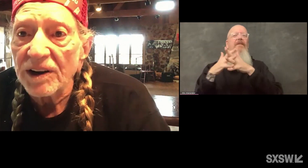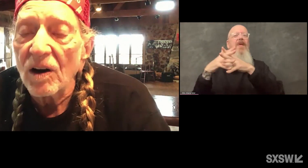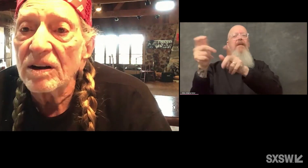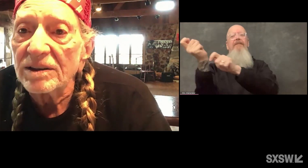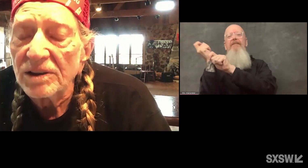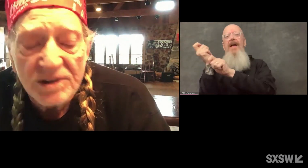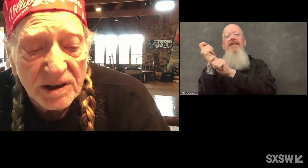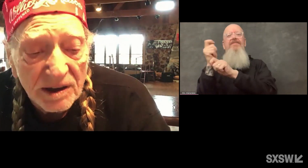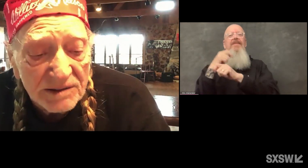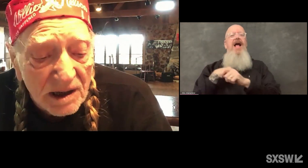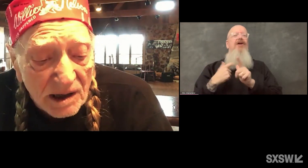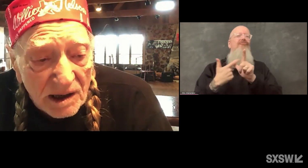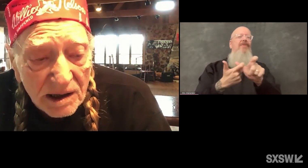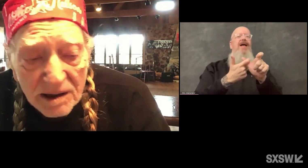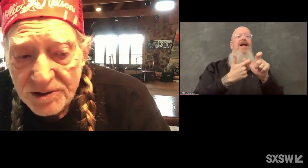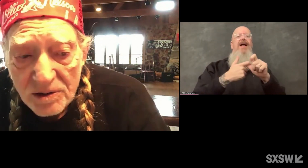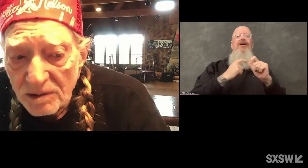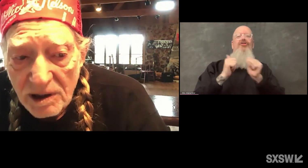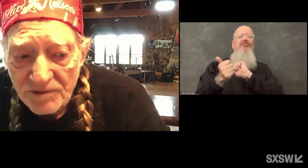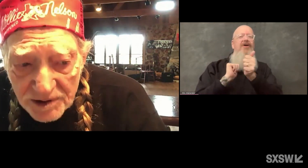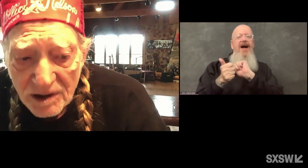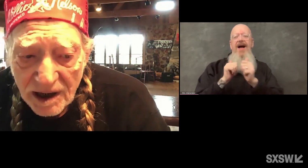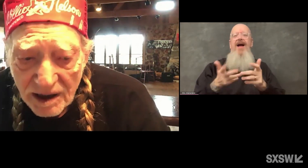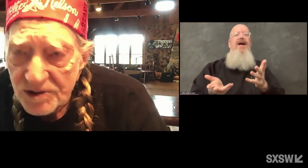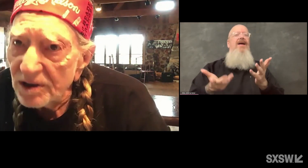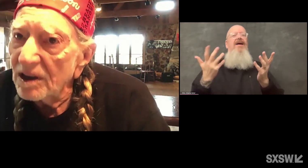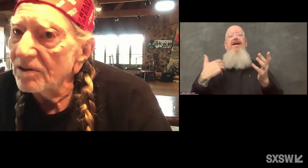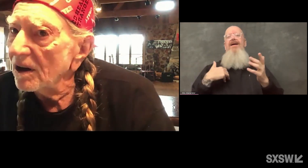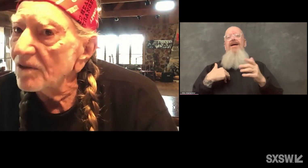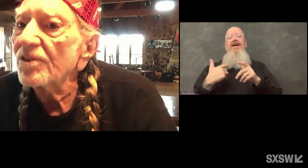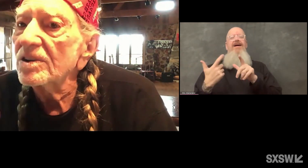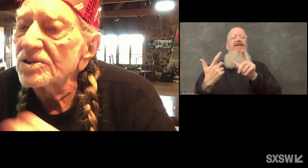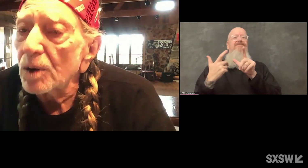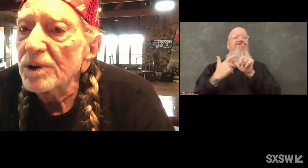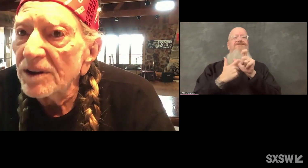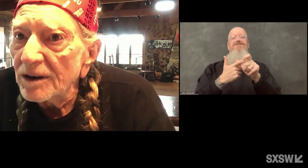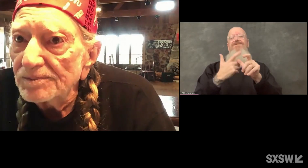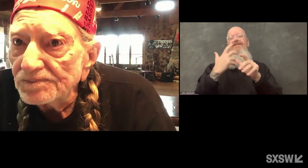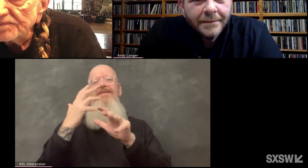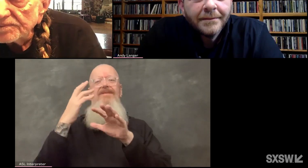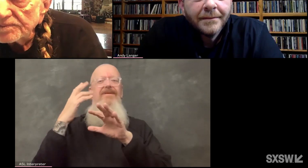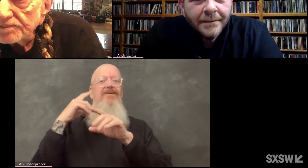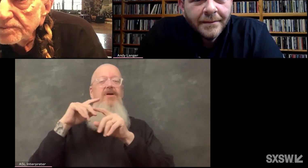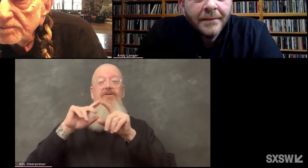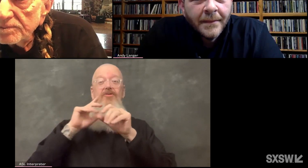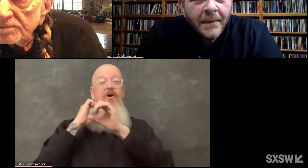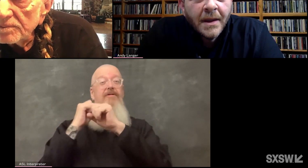covalting, all that good stuff. And so I feel like I still have a lot of friends up in there.